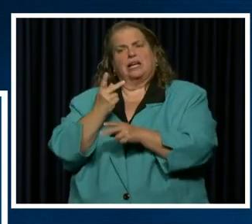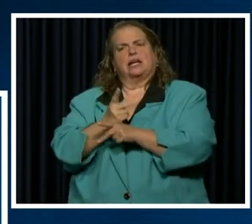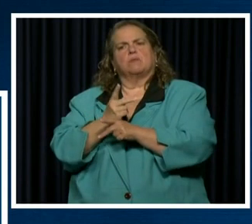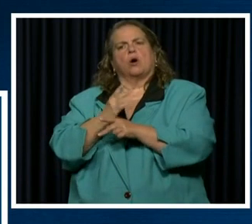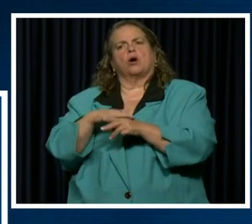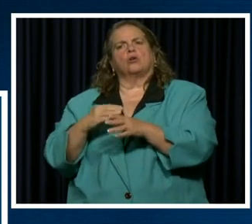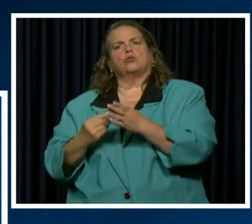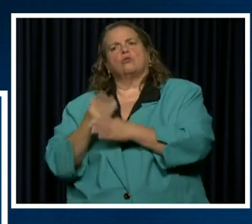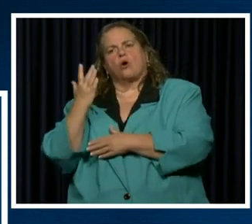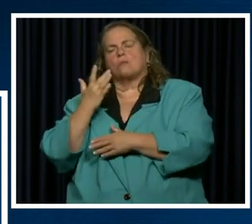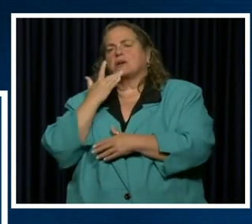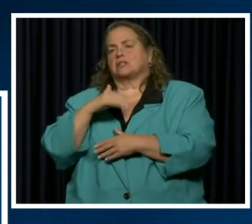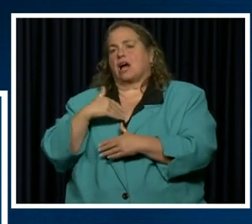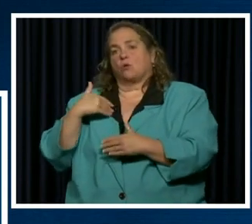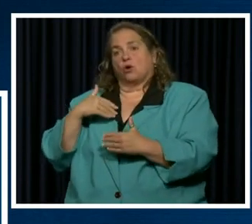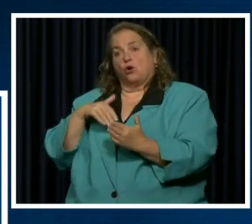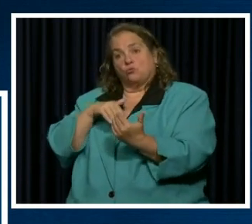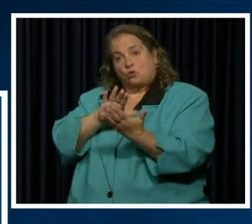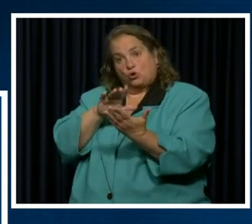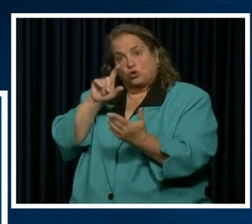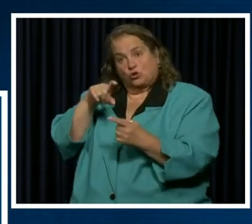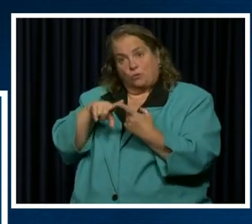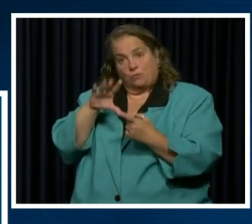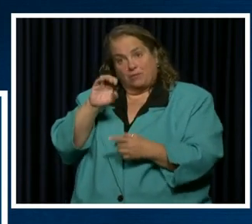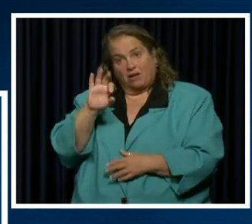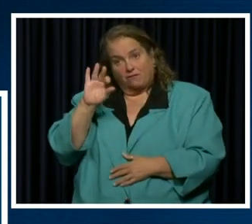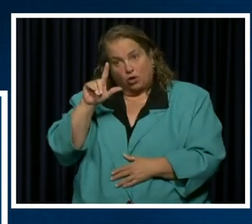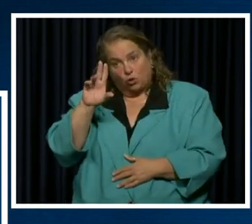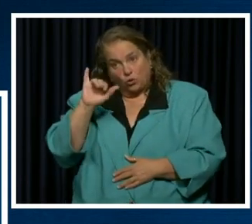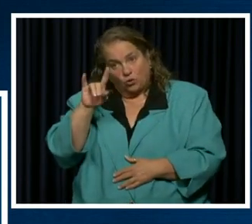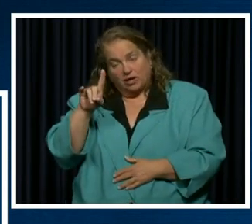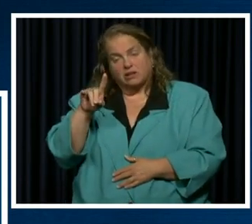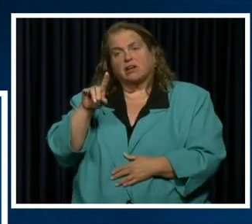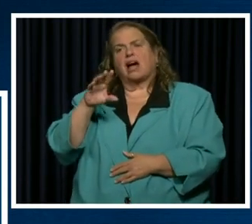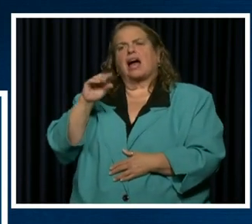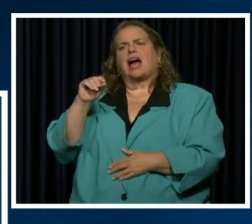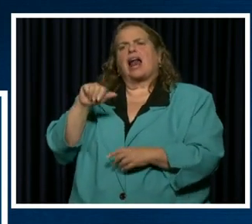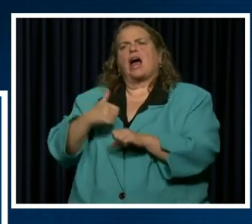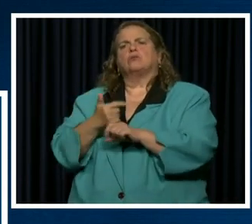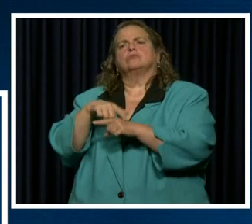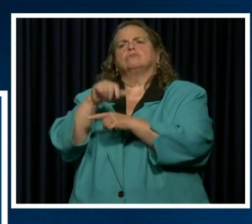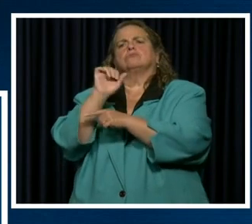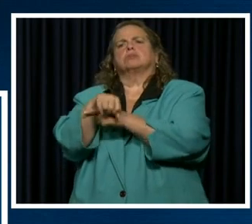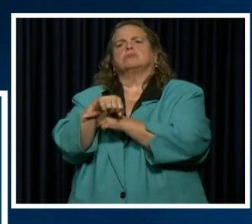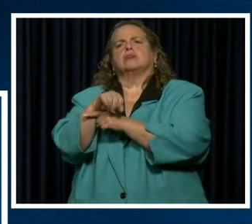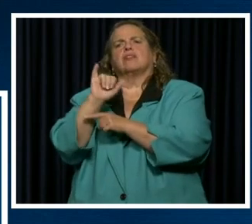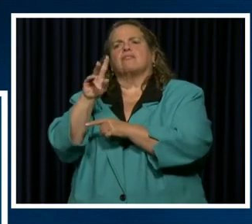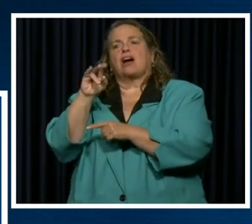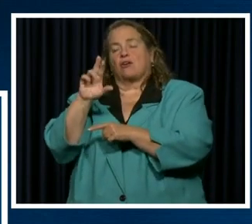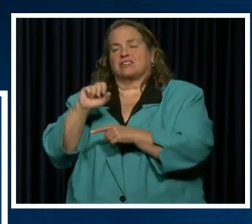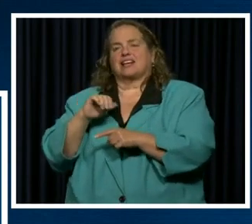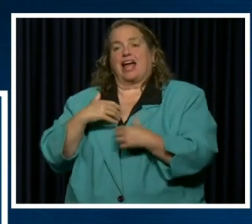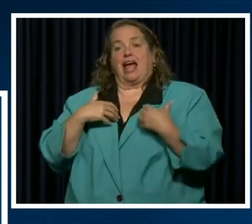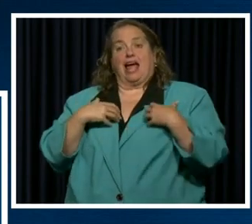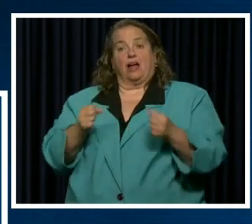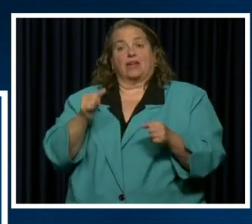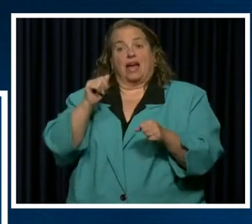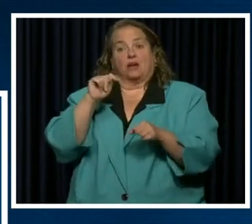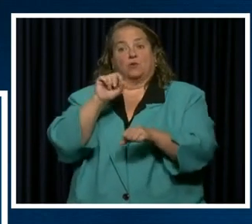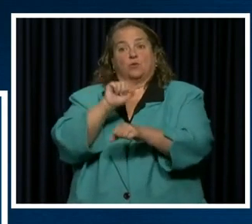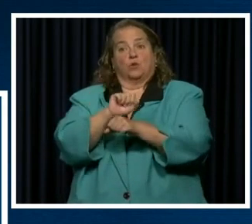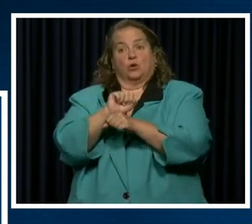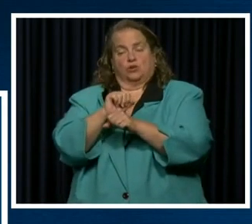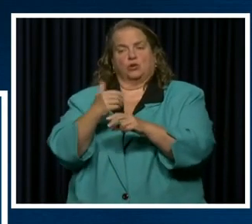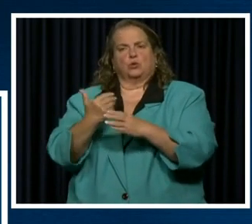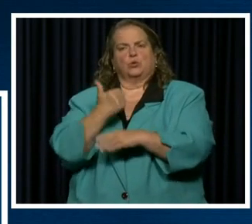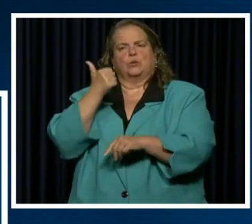has to be fluid. We have to do what it takes to defeat this virus and healthy at work is our newest hashtag. So let's see what we have